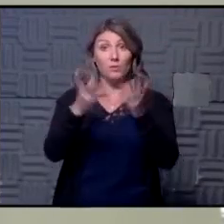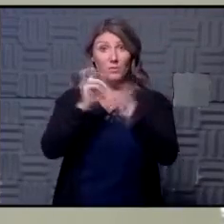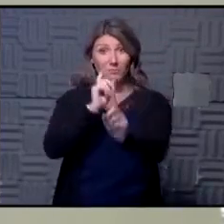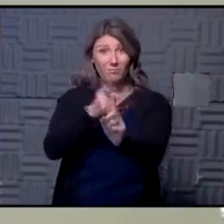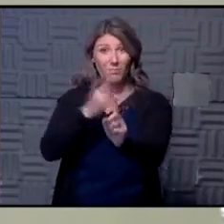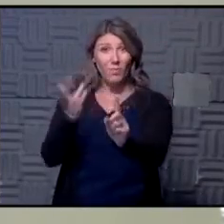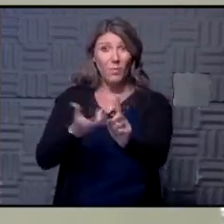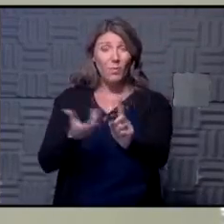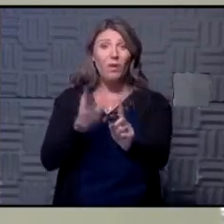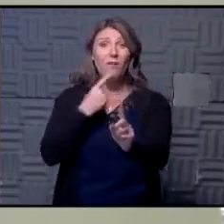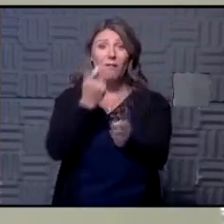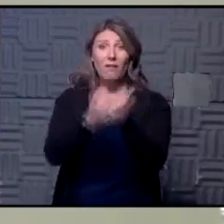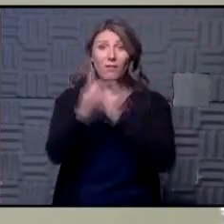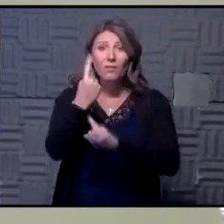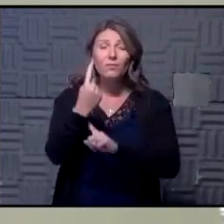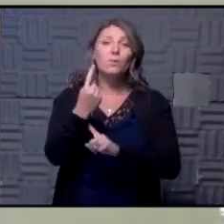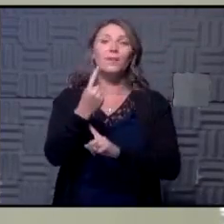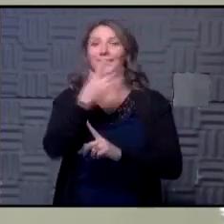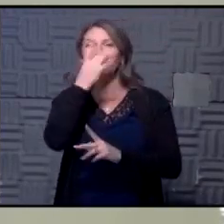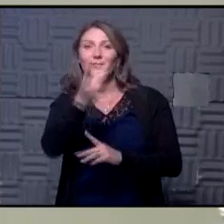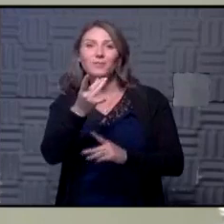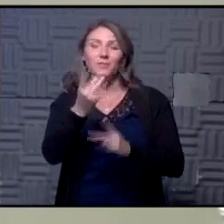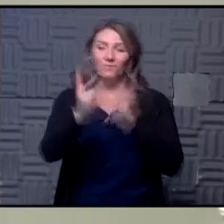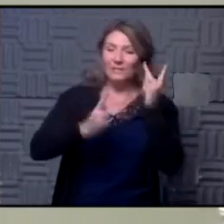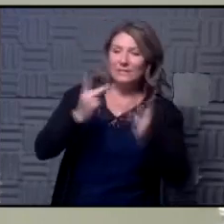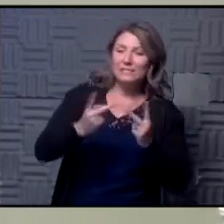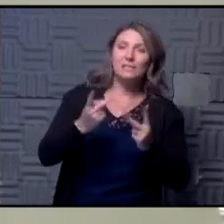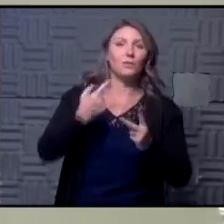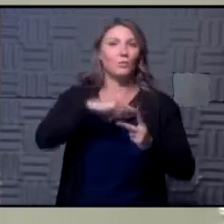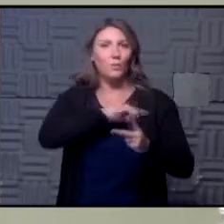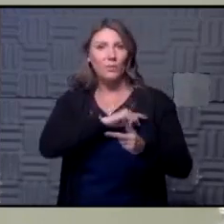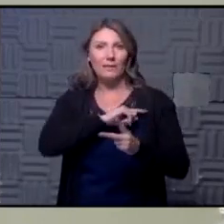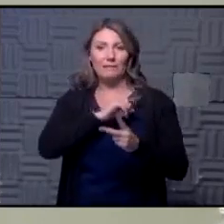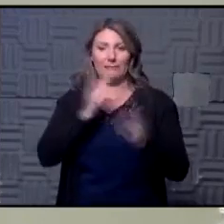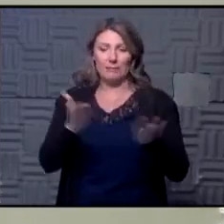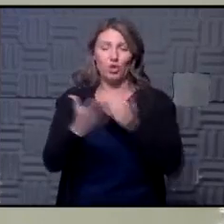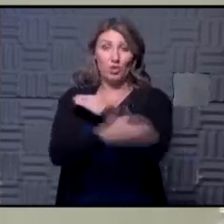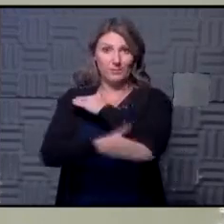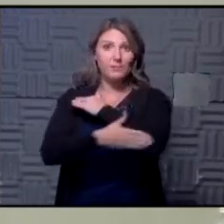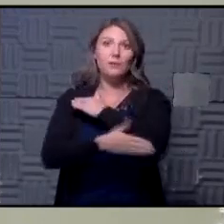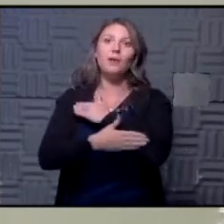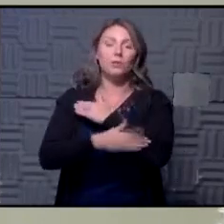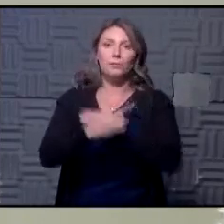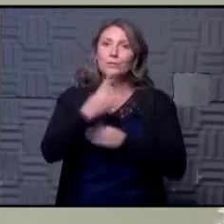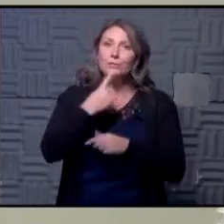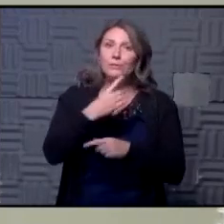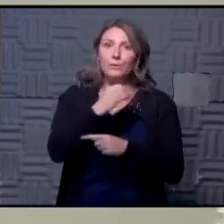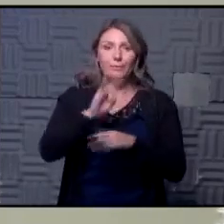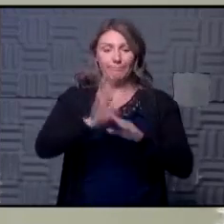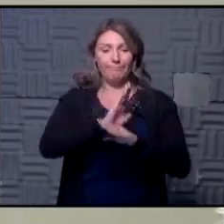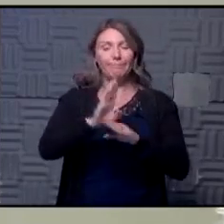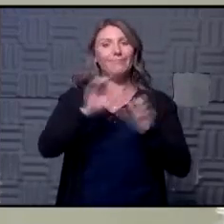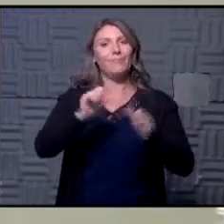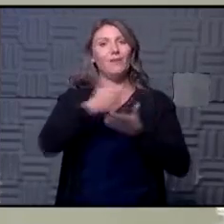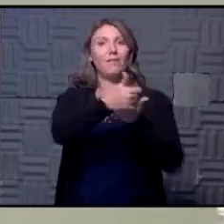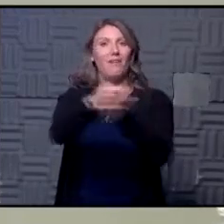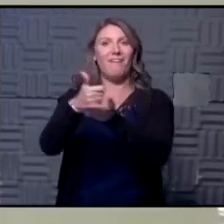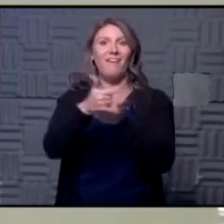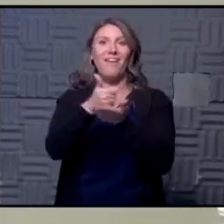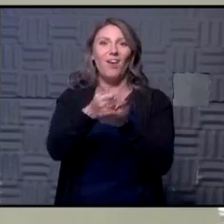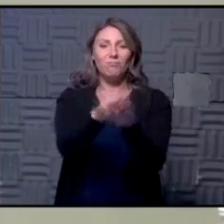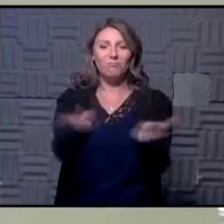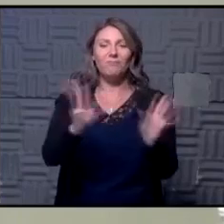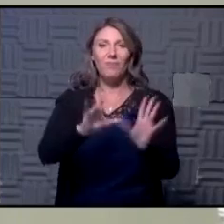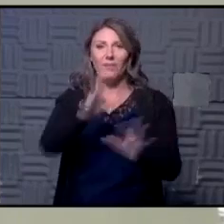get out to every everyone that's interested in visiting is you know we are as a county taking this seriously and businesses can help us spread that message